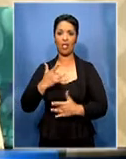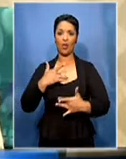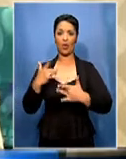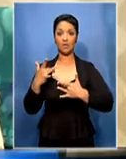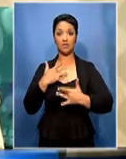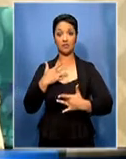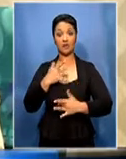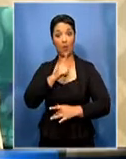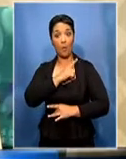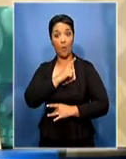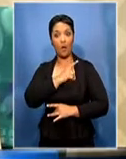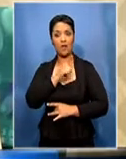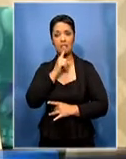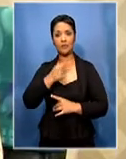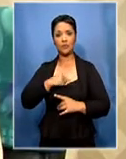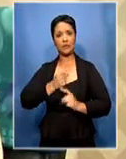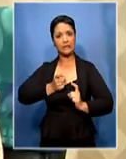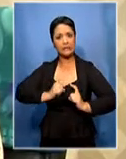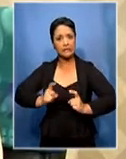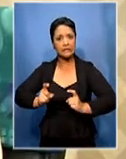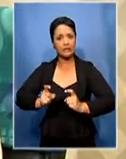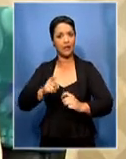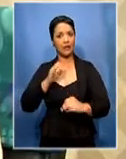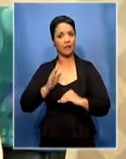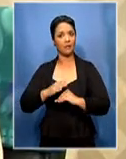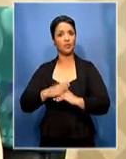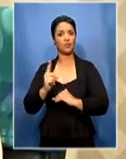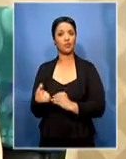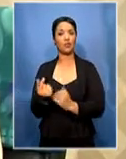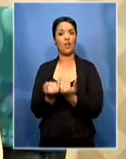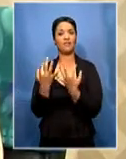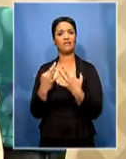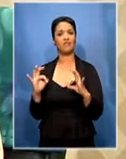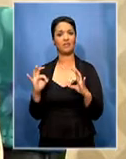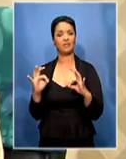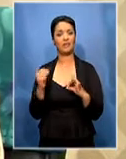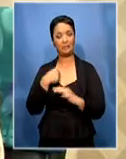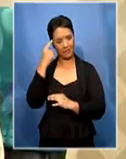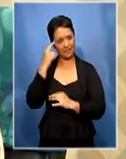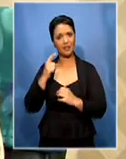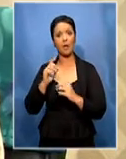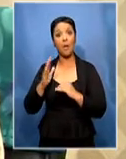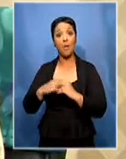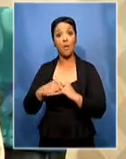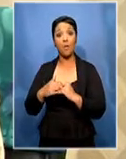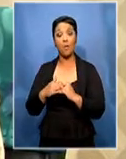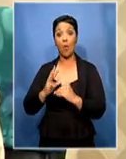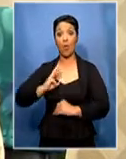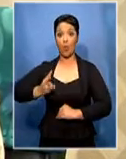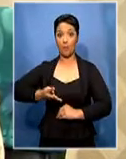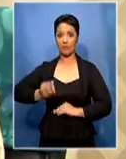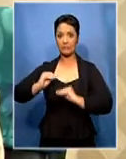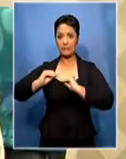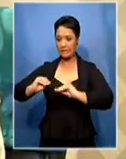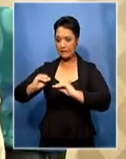didn't seem to be quickly able to make sure that there are women. So I think we need to train more women